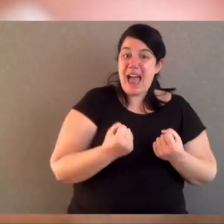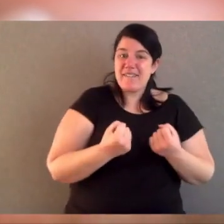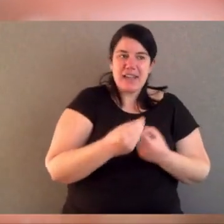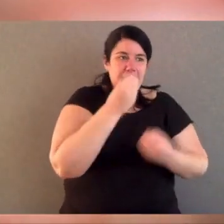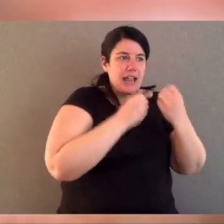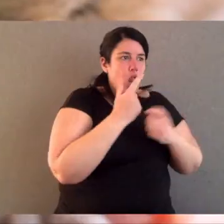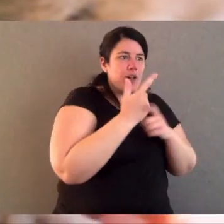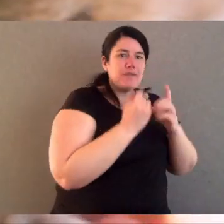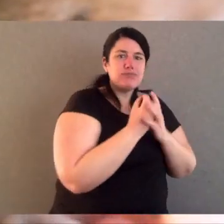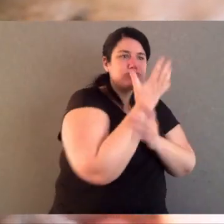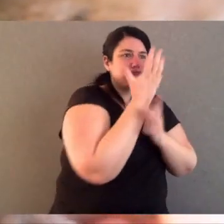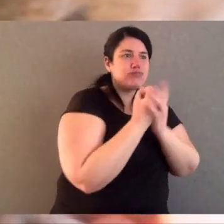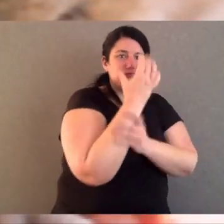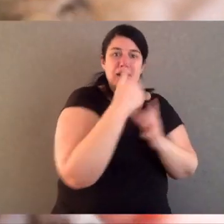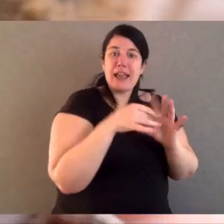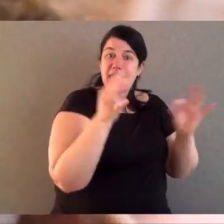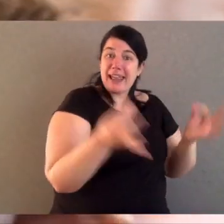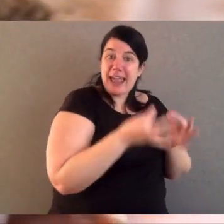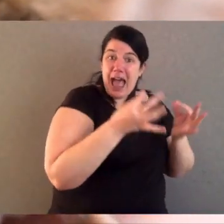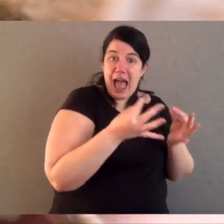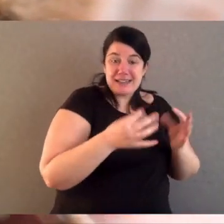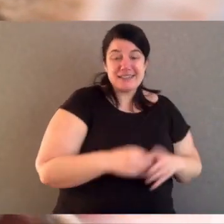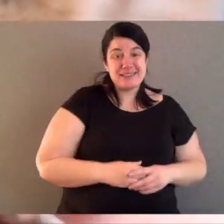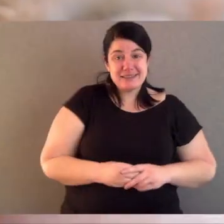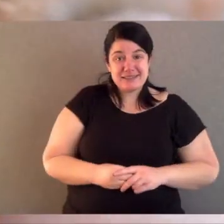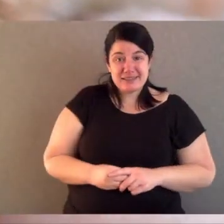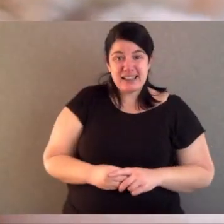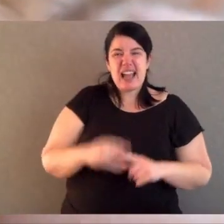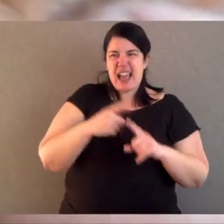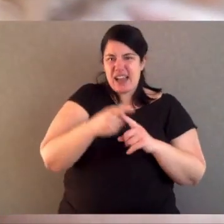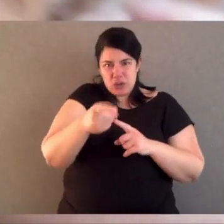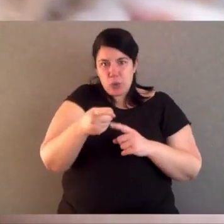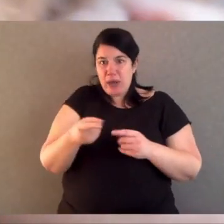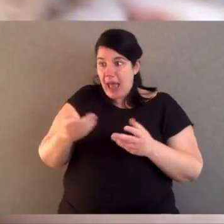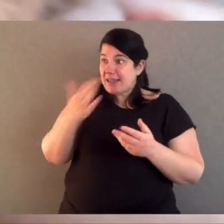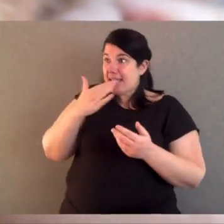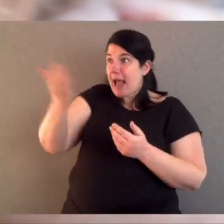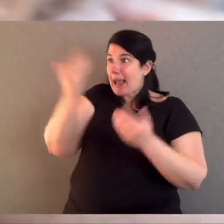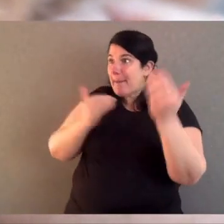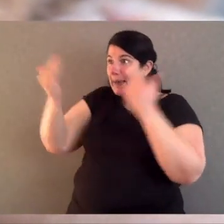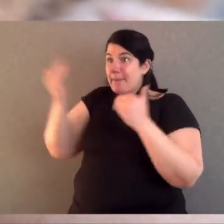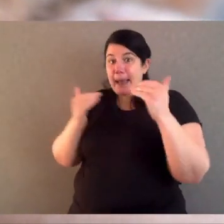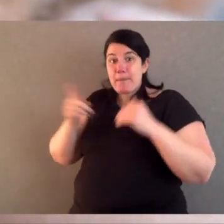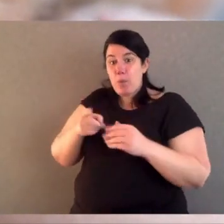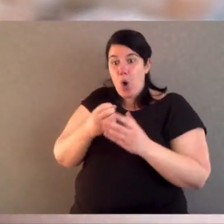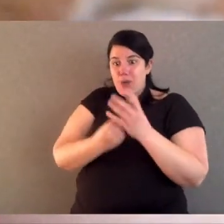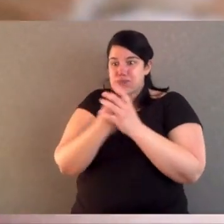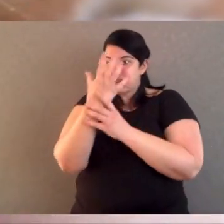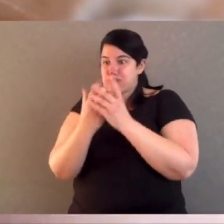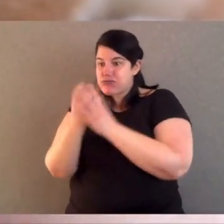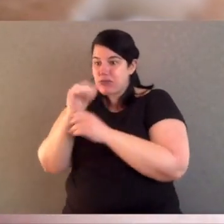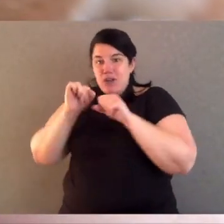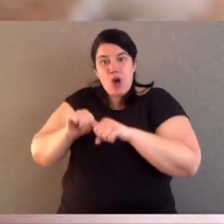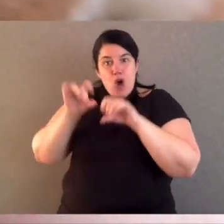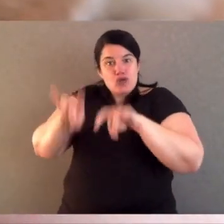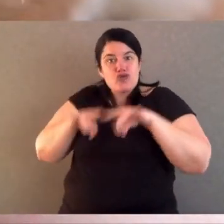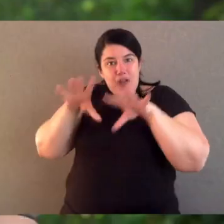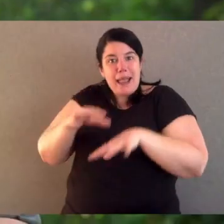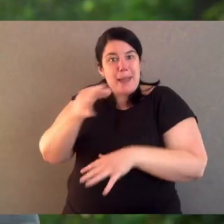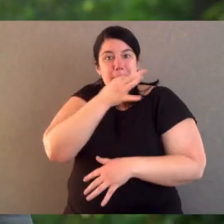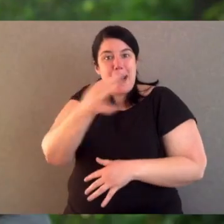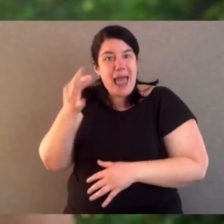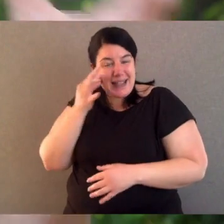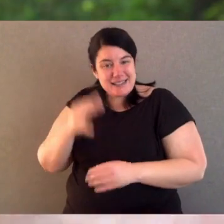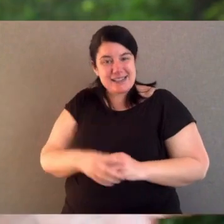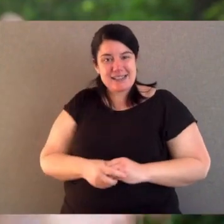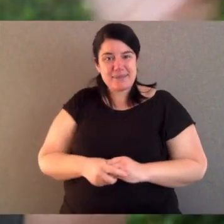eat lots of the plants that we grow in our garden, same for ring-tails, and you can encourage them to your gardens by planting native plants. They have